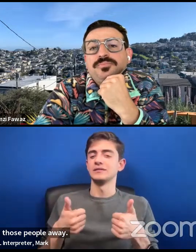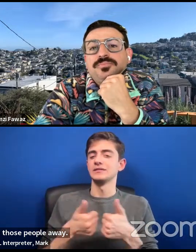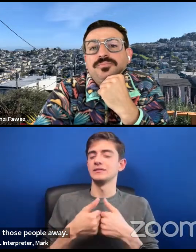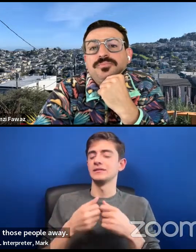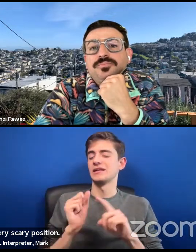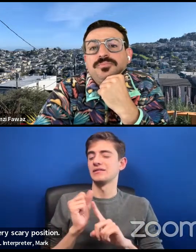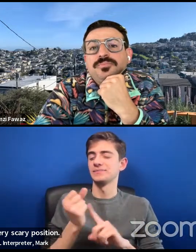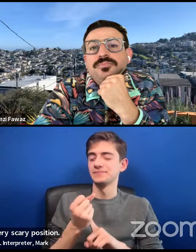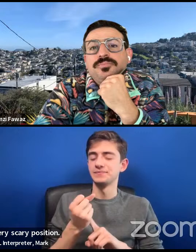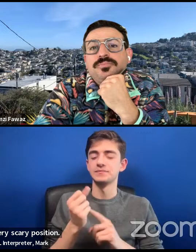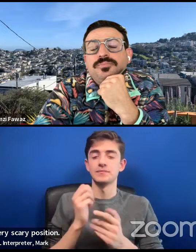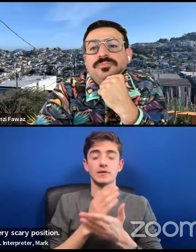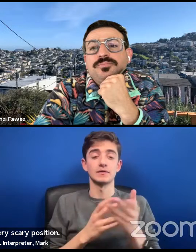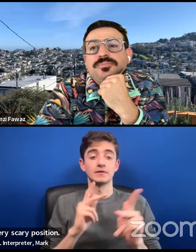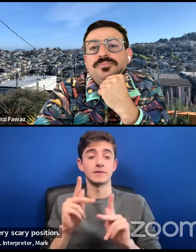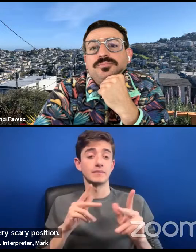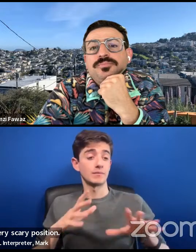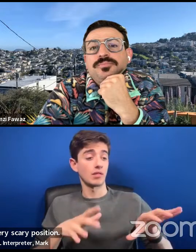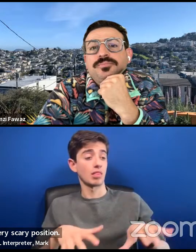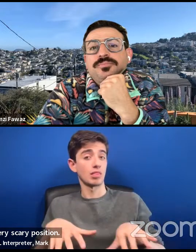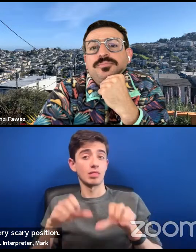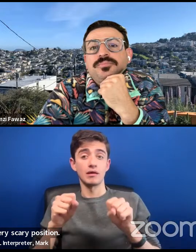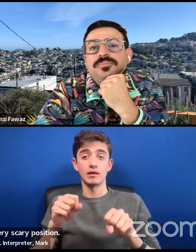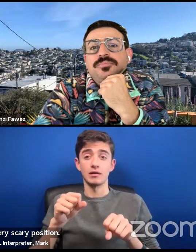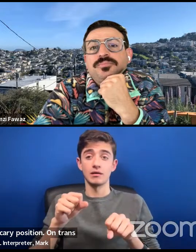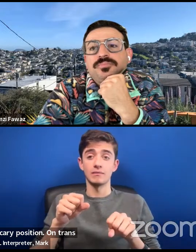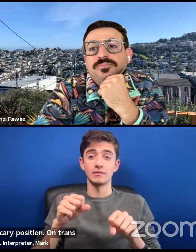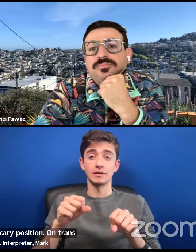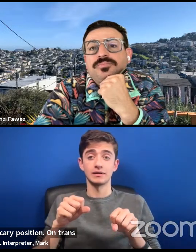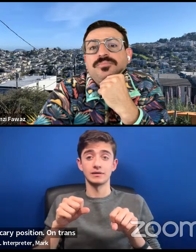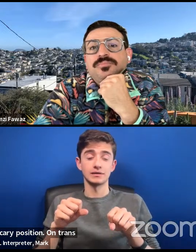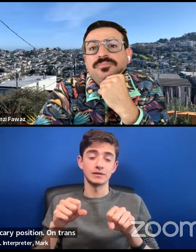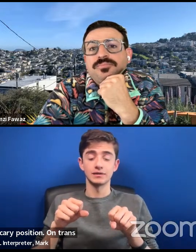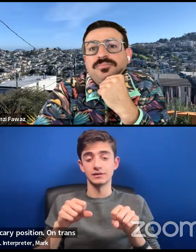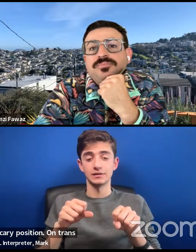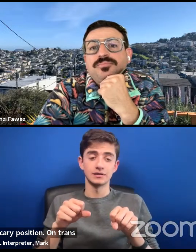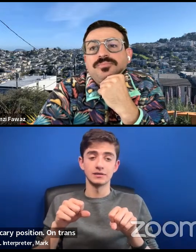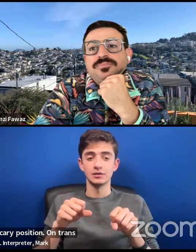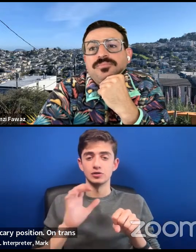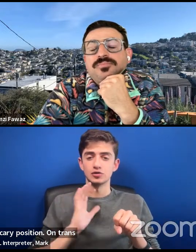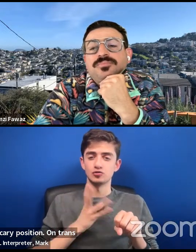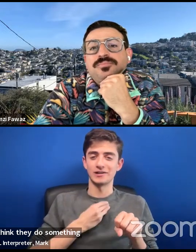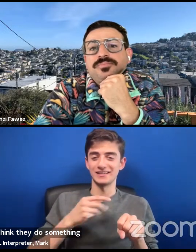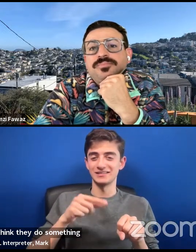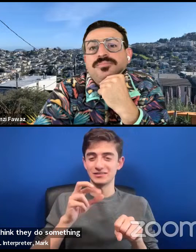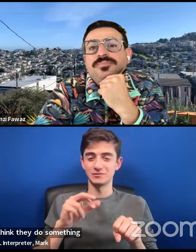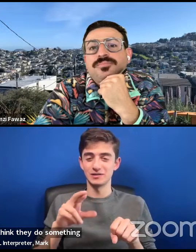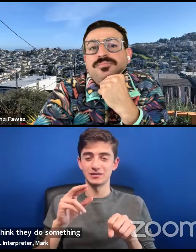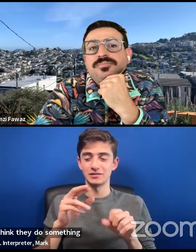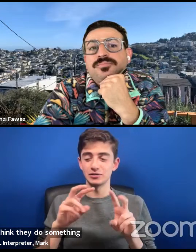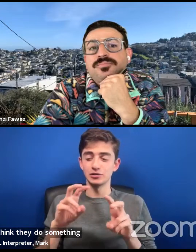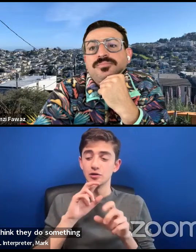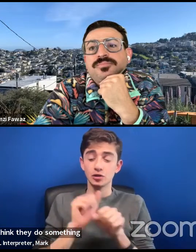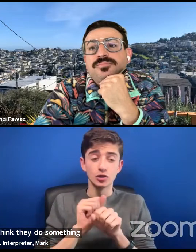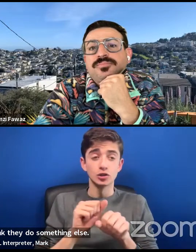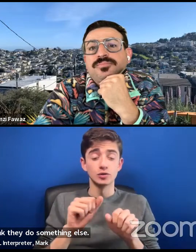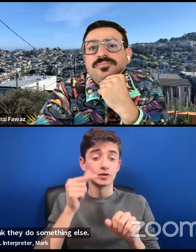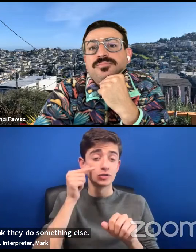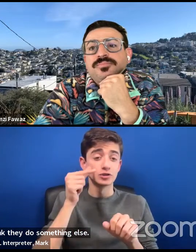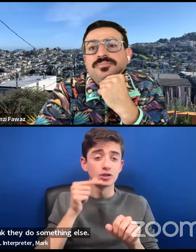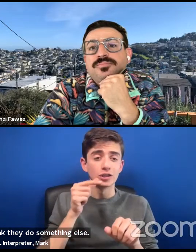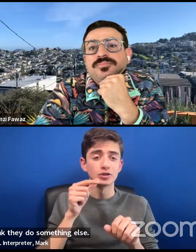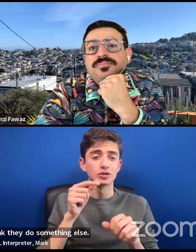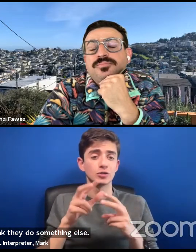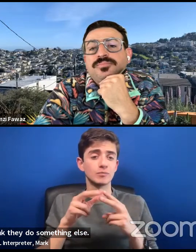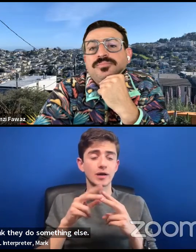on trans or queer issues, because they think they do something else, like, we might want to break down the gender binary heteronormativity, because that's our